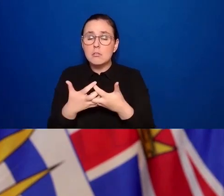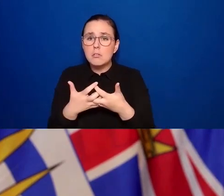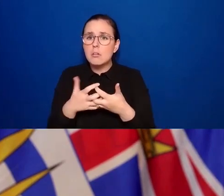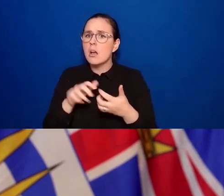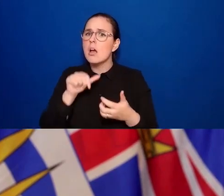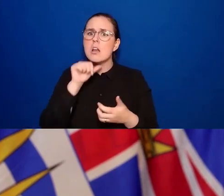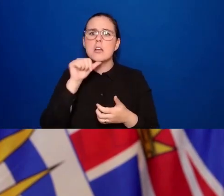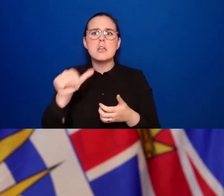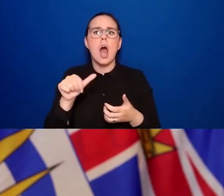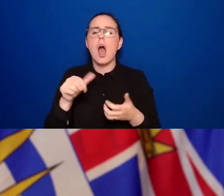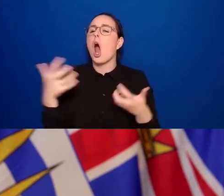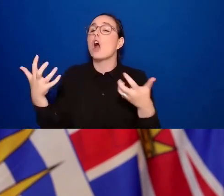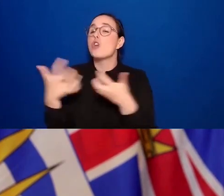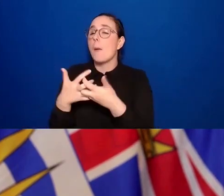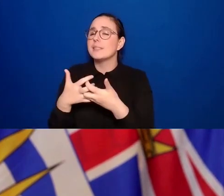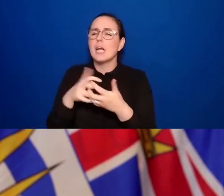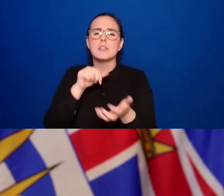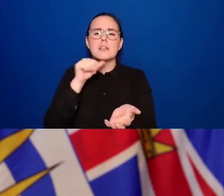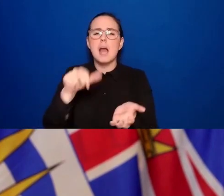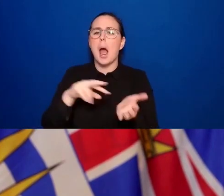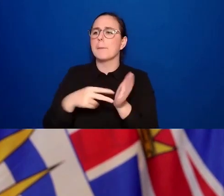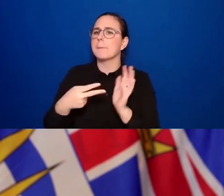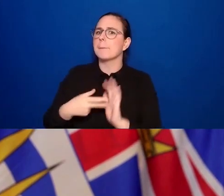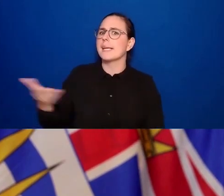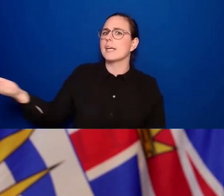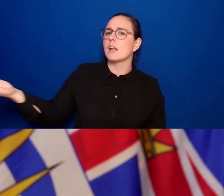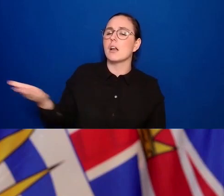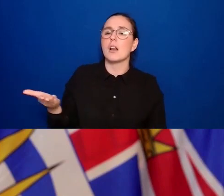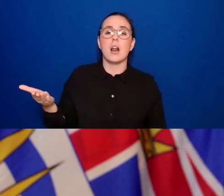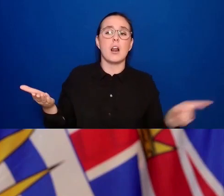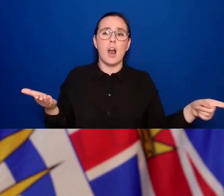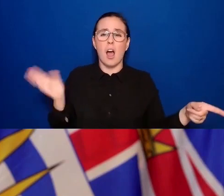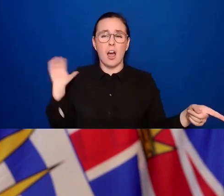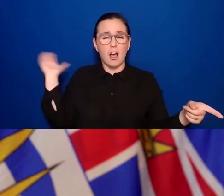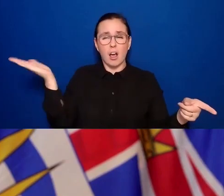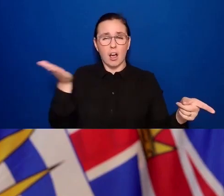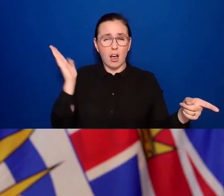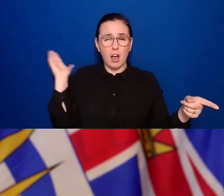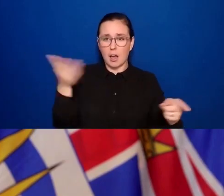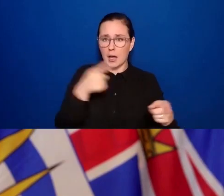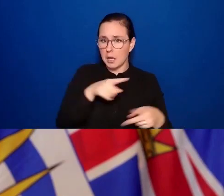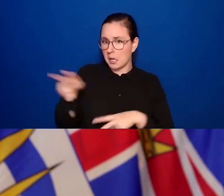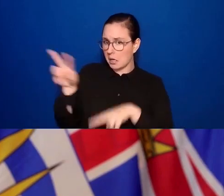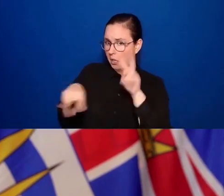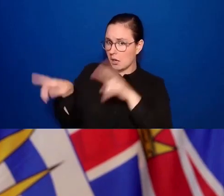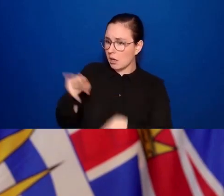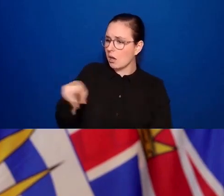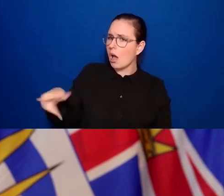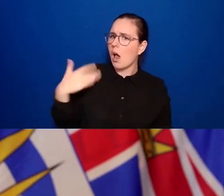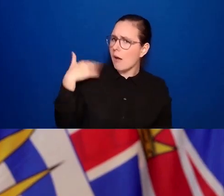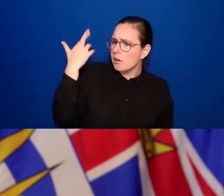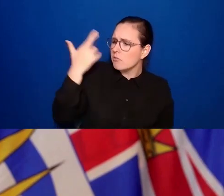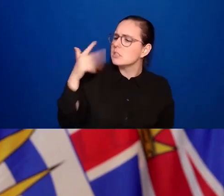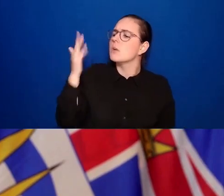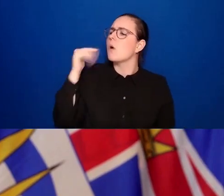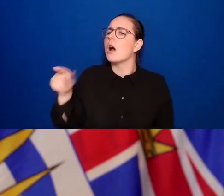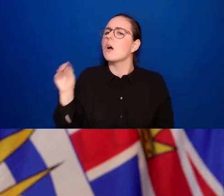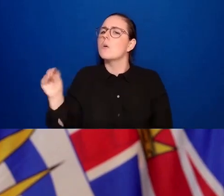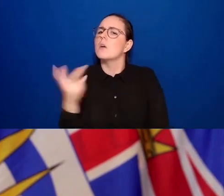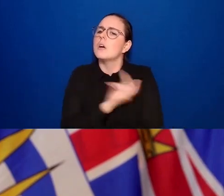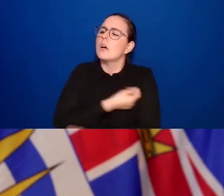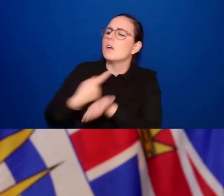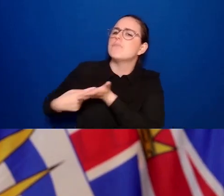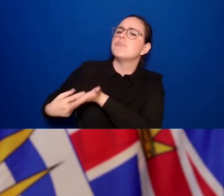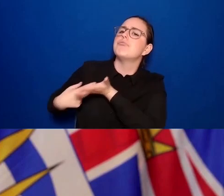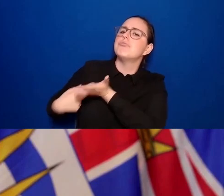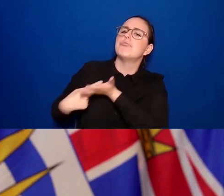a server at a restaurant to be assessing whether somebody has a valid reason why they should be in or not. So yes, the